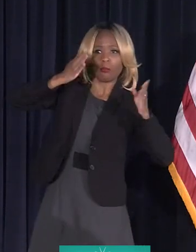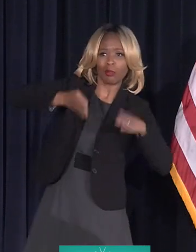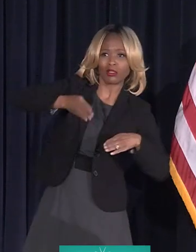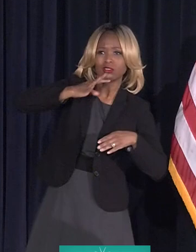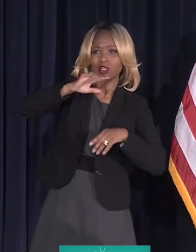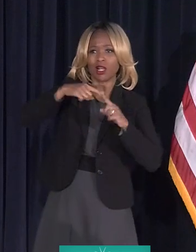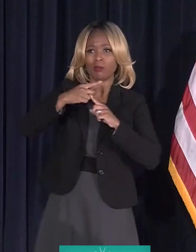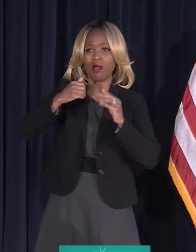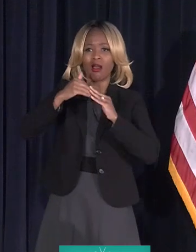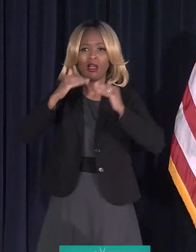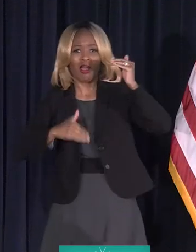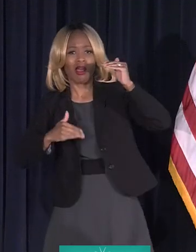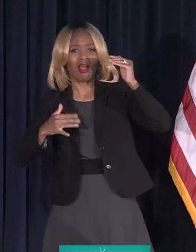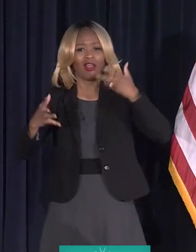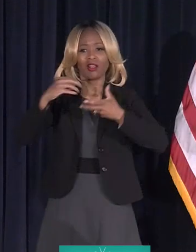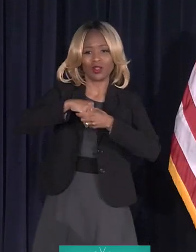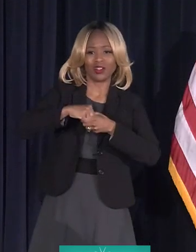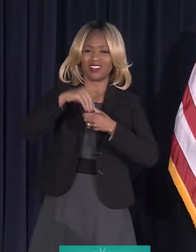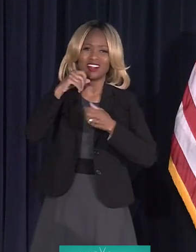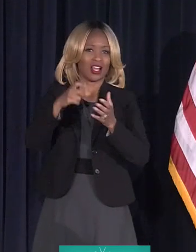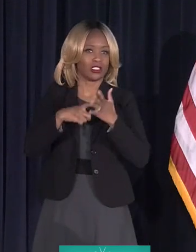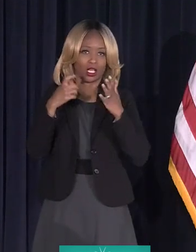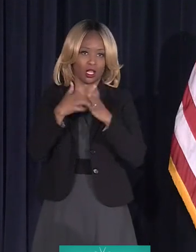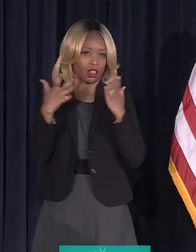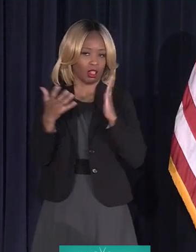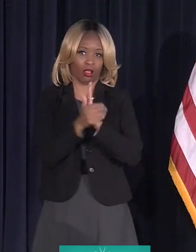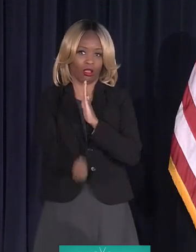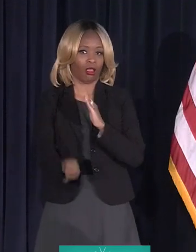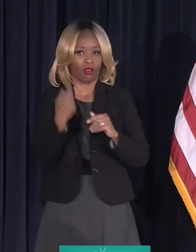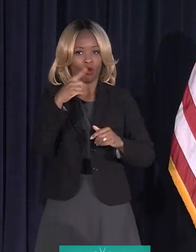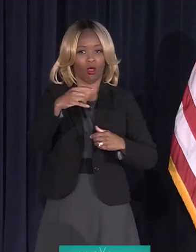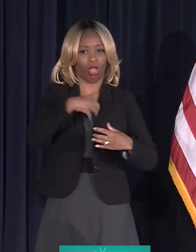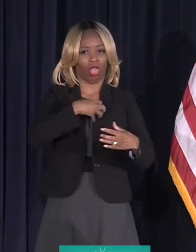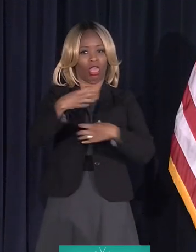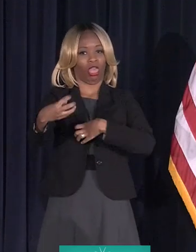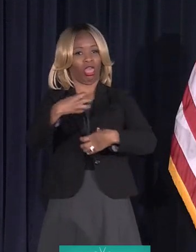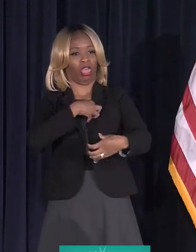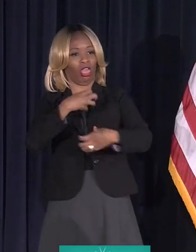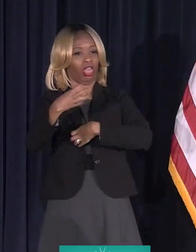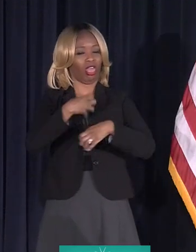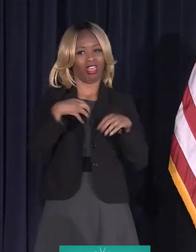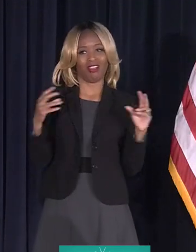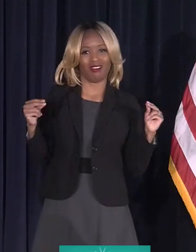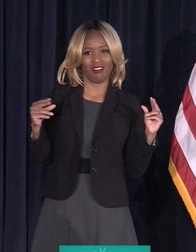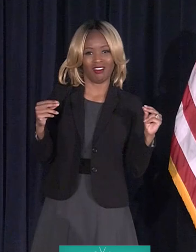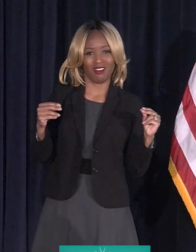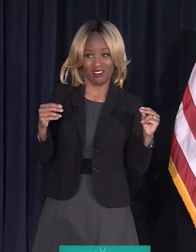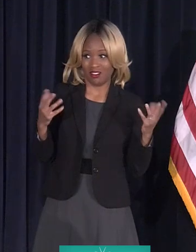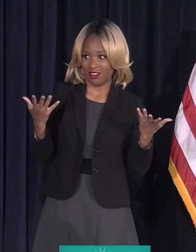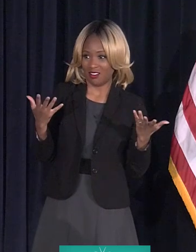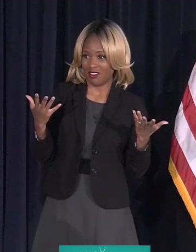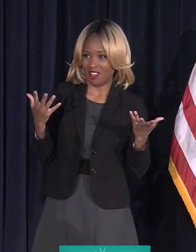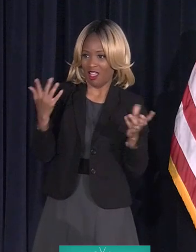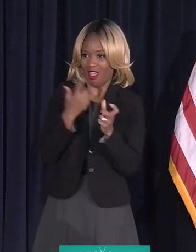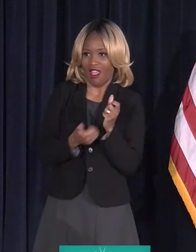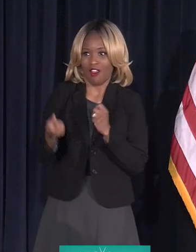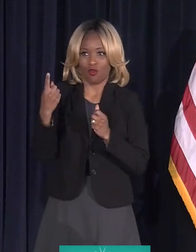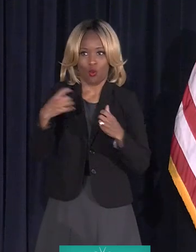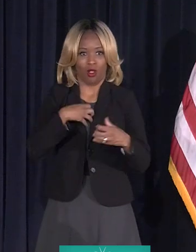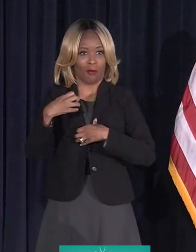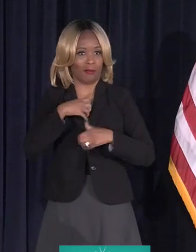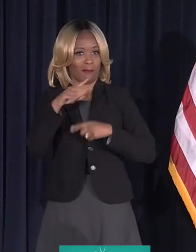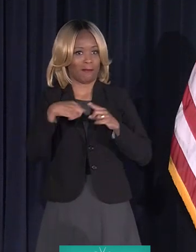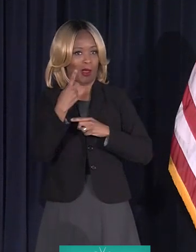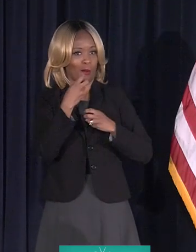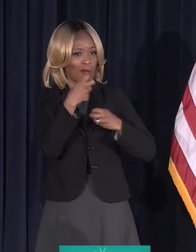inequality and inclusion. It doesn't take any great skill to complain about the problem. Look at what's happening here. Everybody complains about the